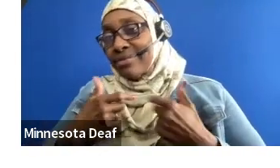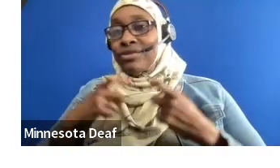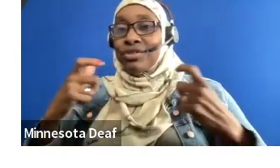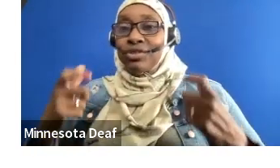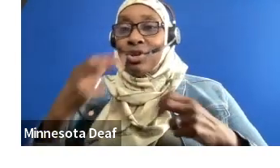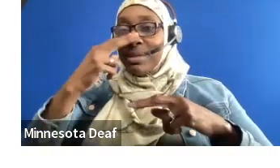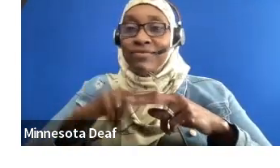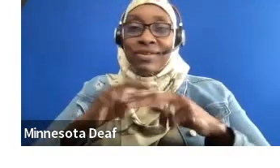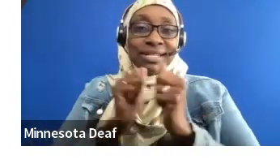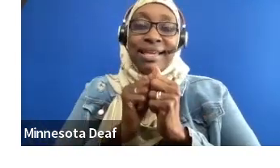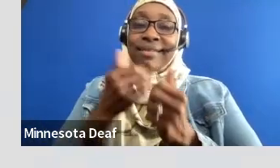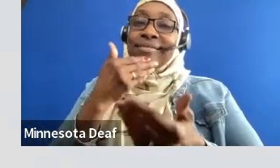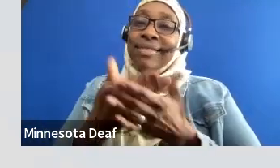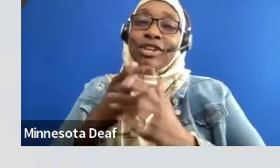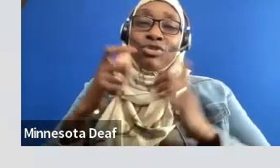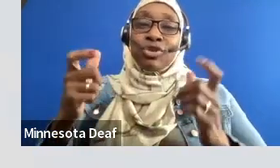met, right?